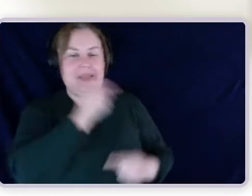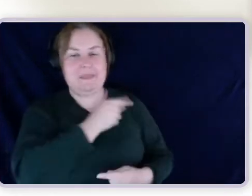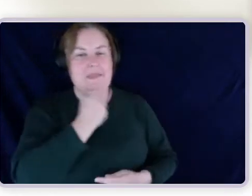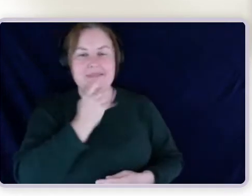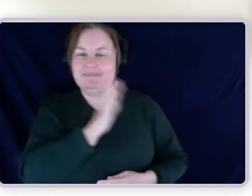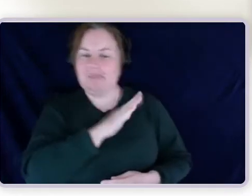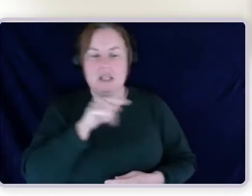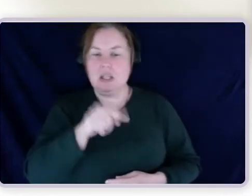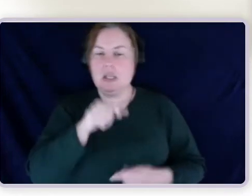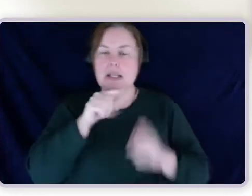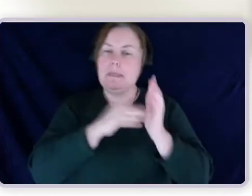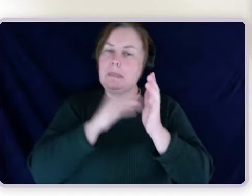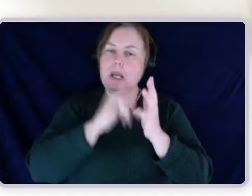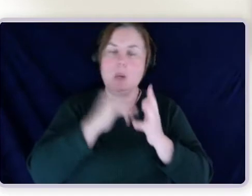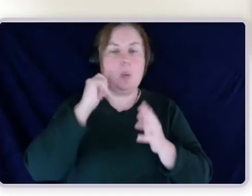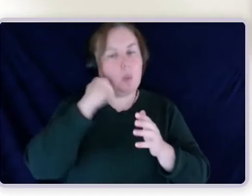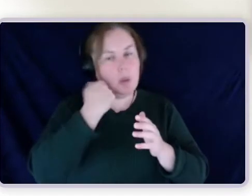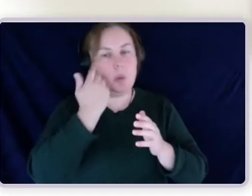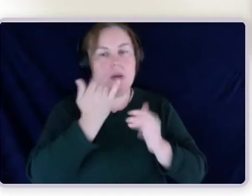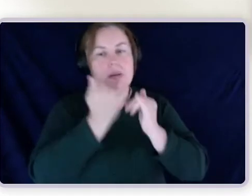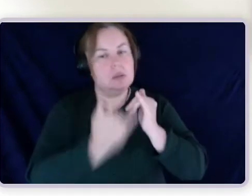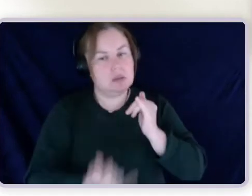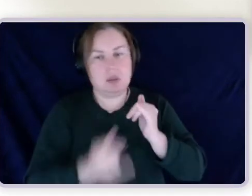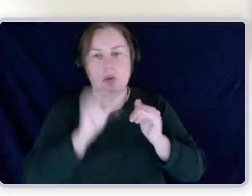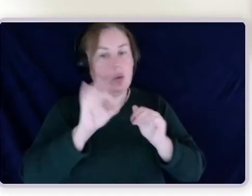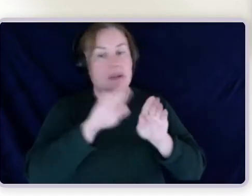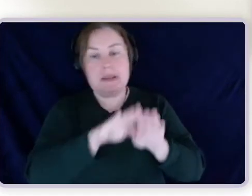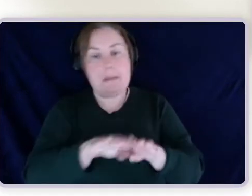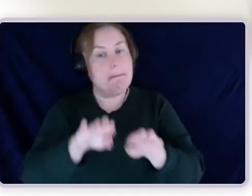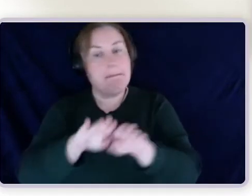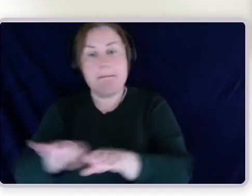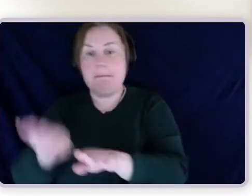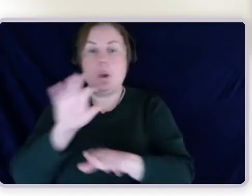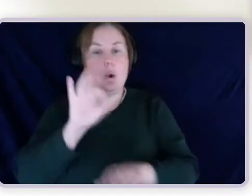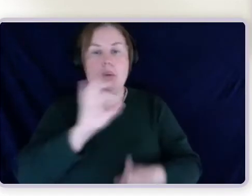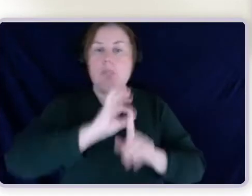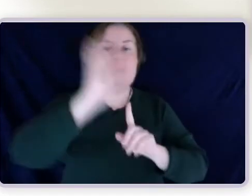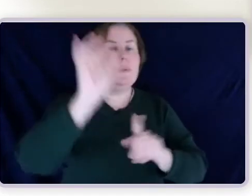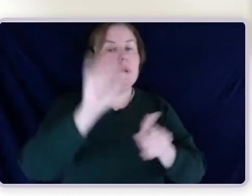stay the same, but it's not going to get better either. And we were again successful there.